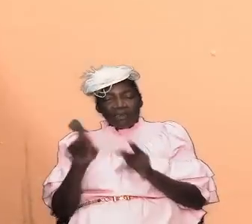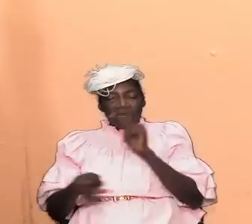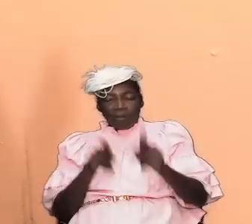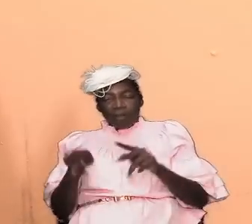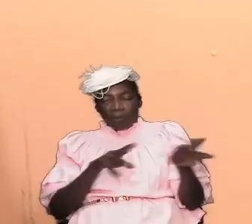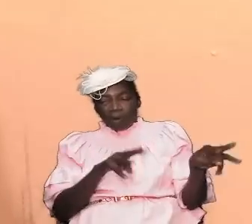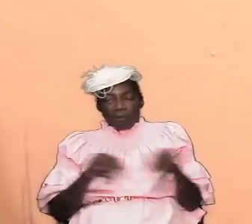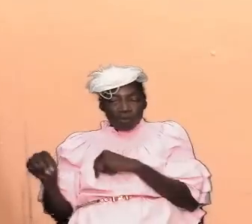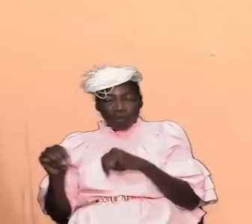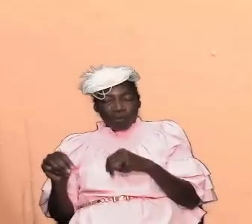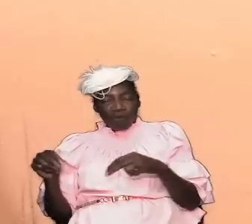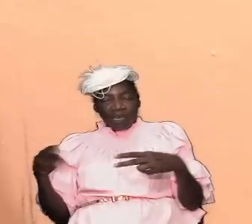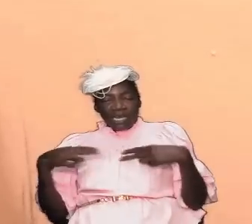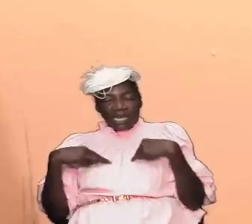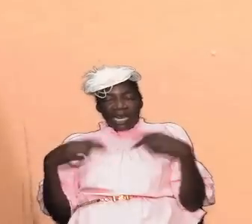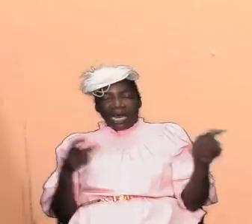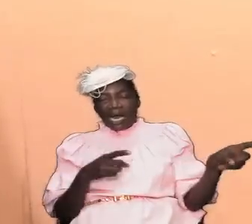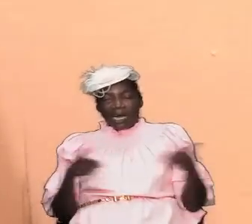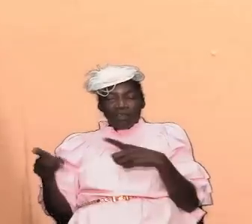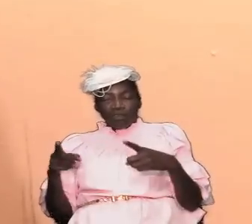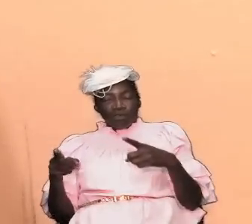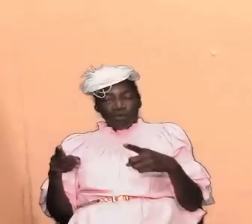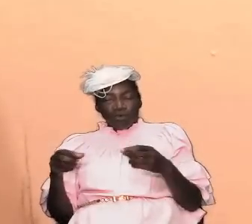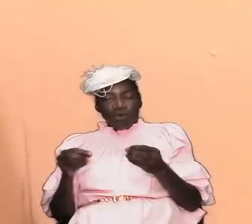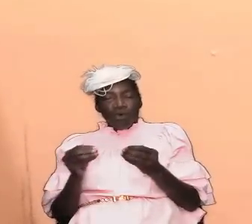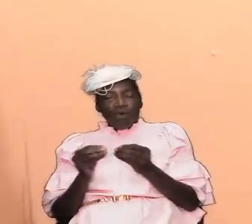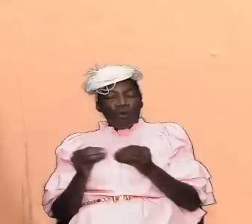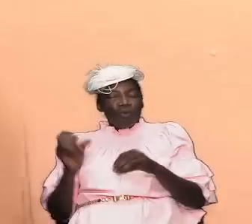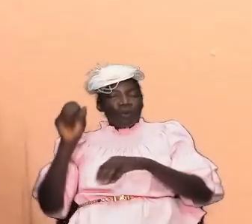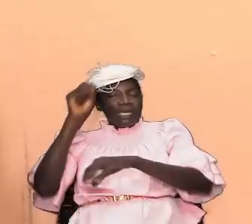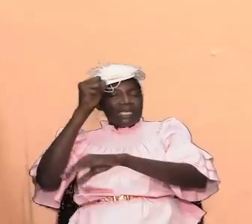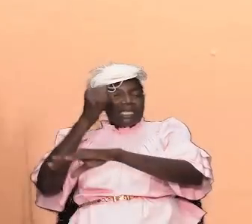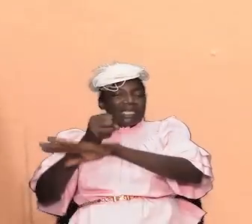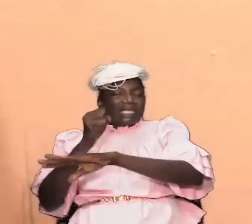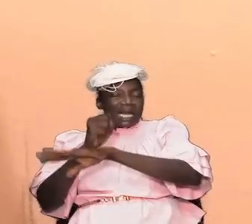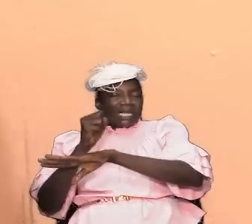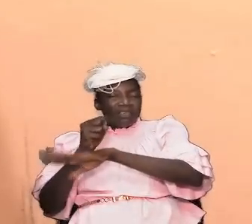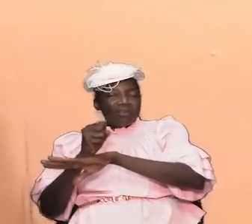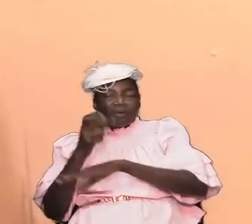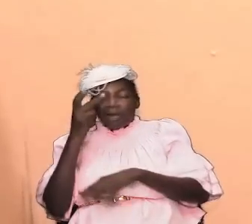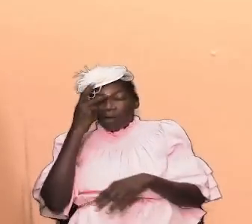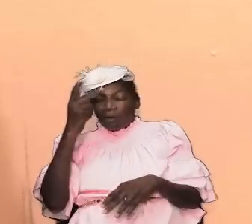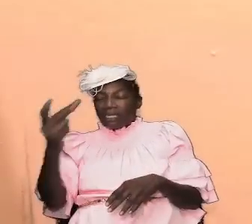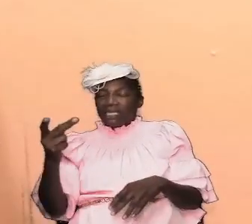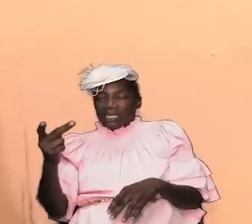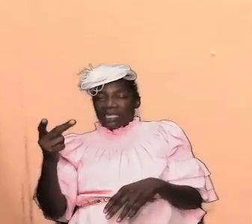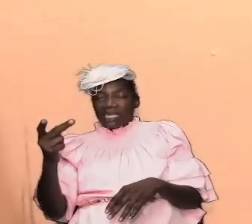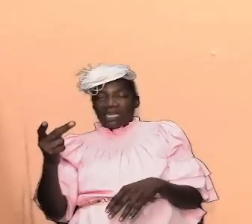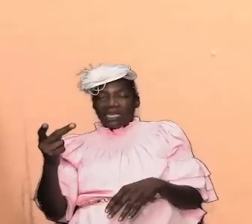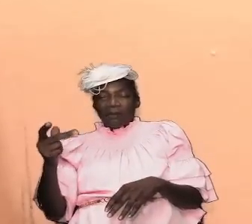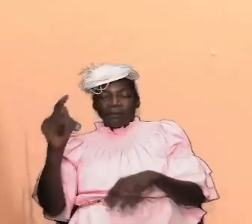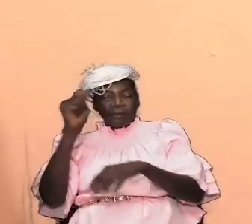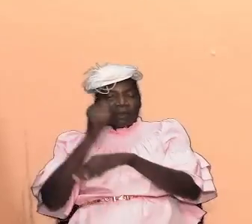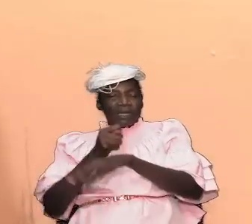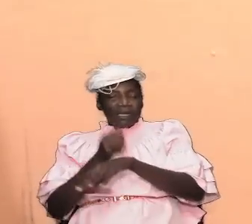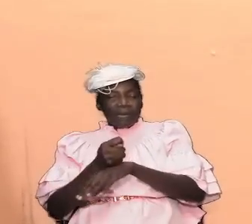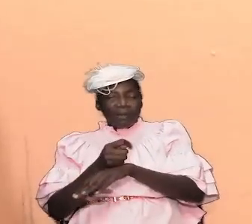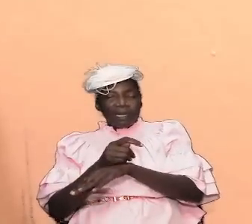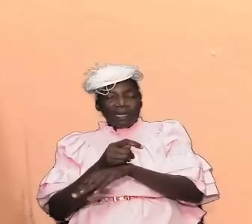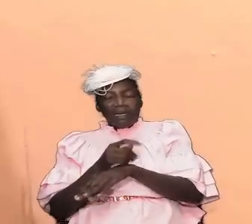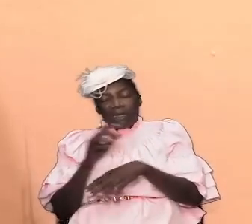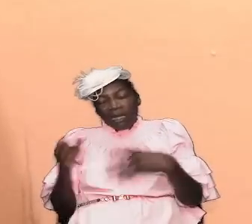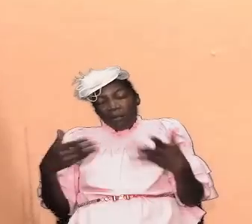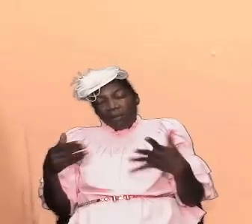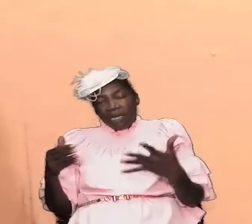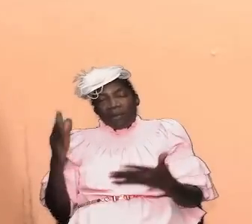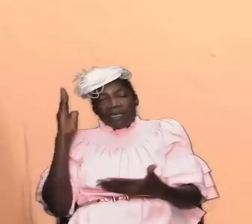with who had to do with the sanctuary we are going to see or the tabernacle we are going to see that it didn't stop them from being